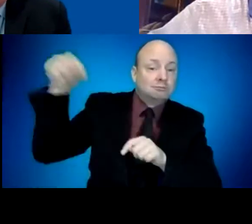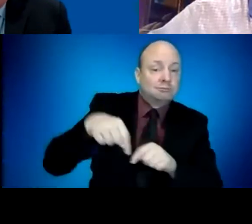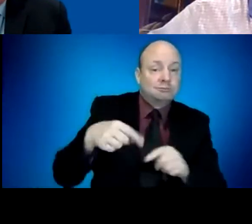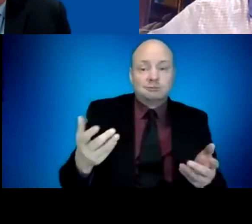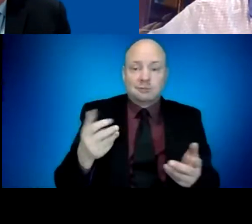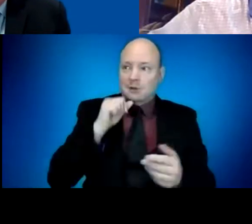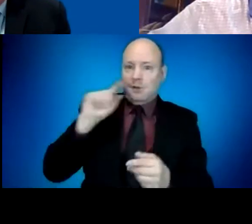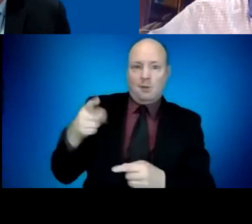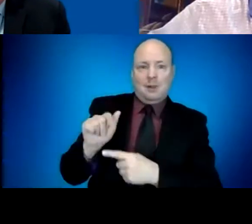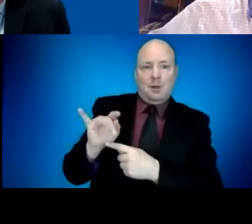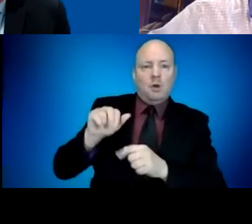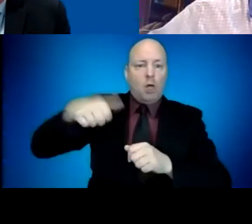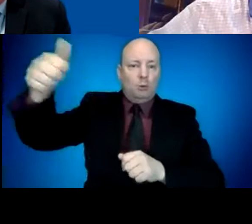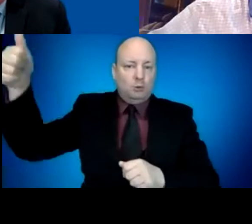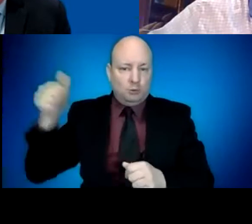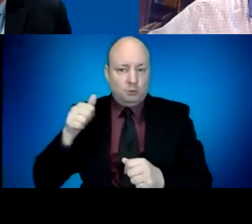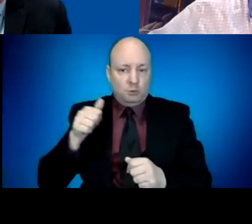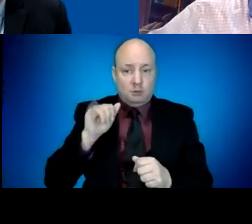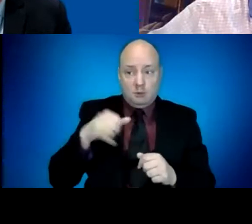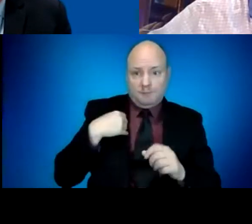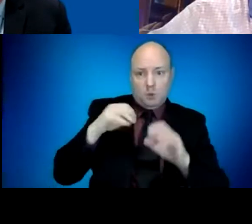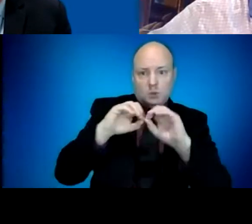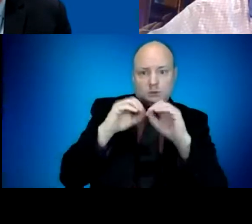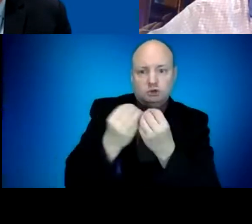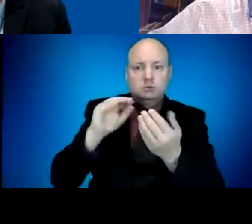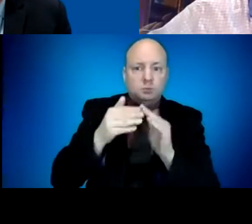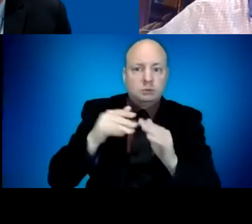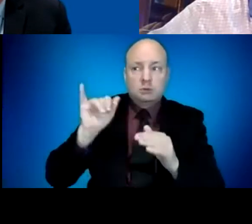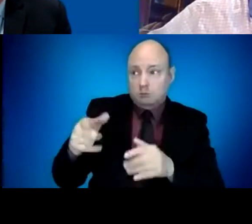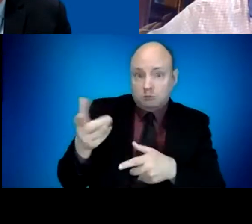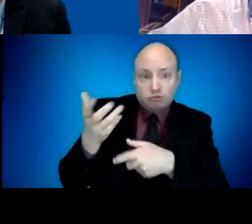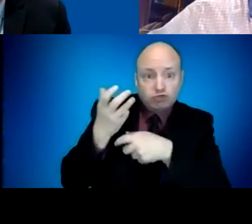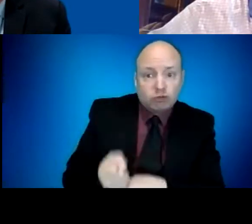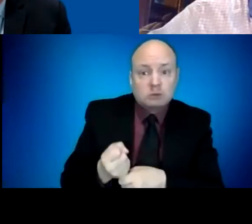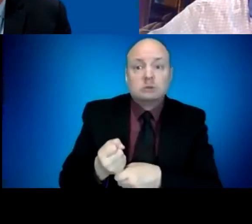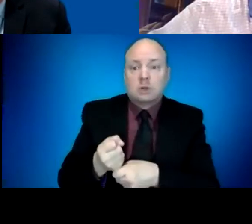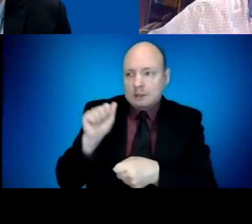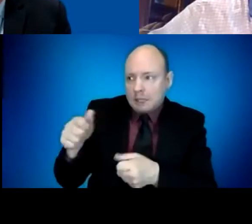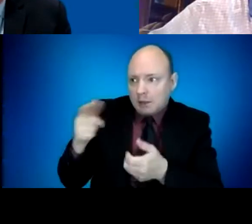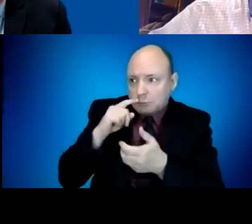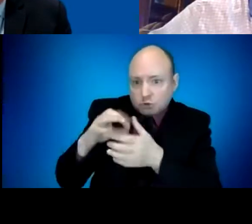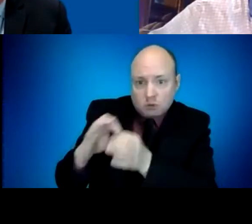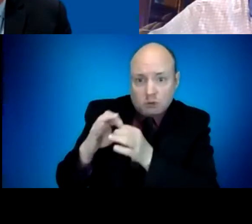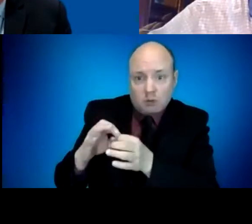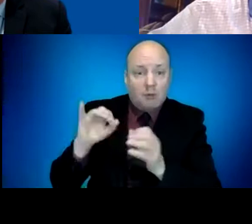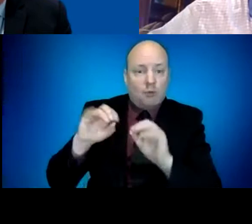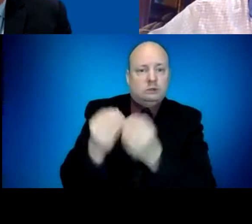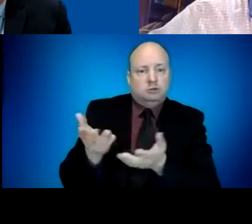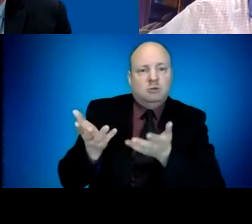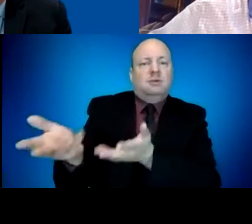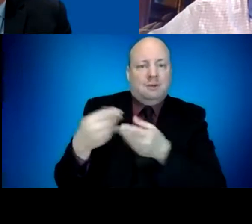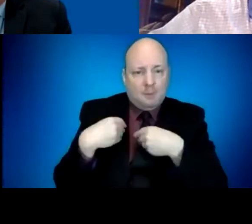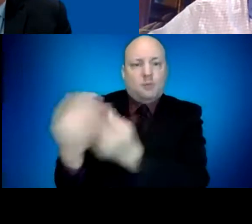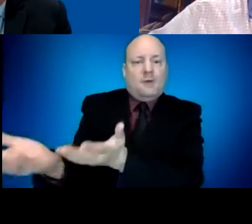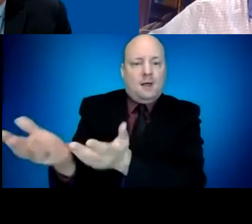overcome hesitancy and improve the rate that we're able to vaccinate. Thank you. Thank you, Fedor. And I'd like to